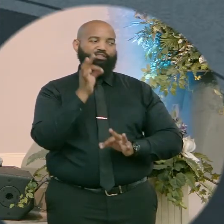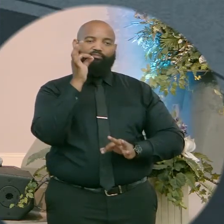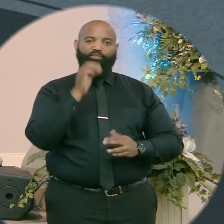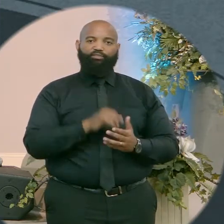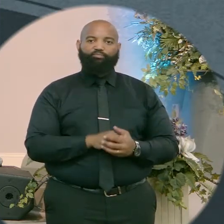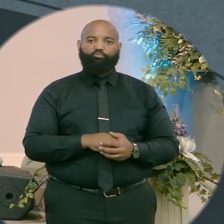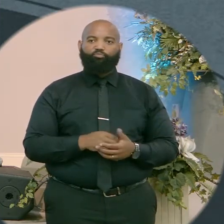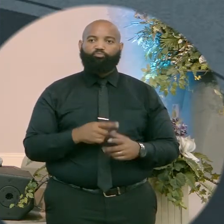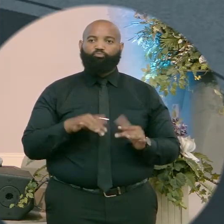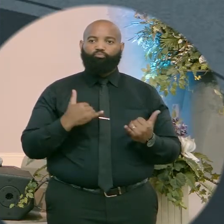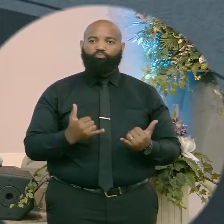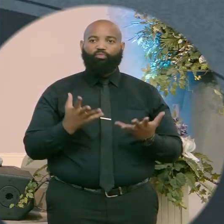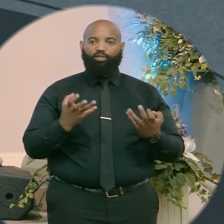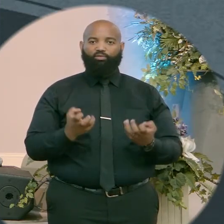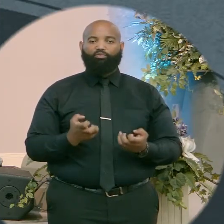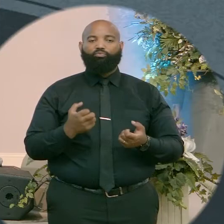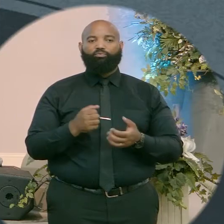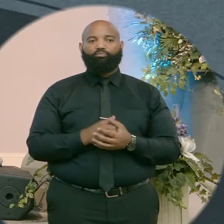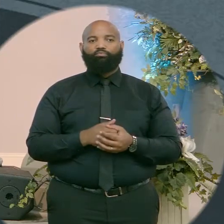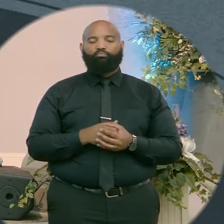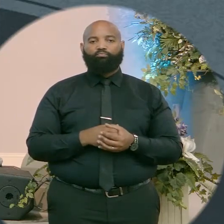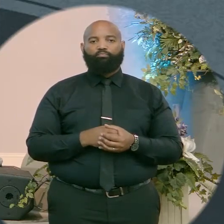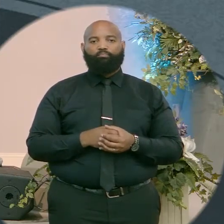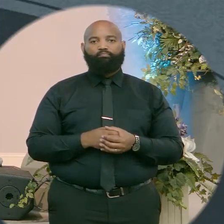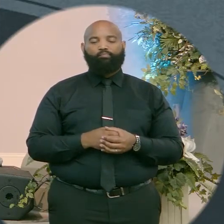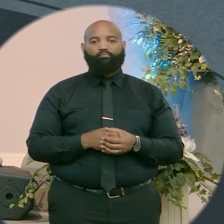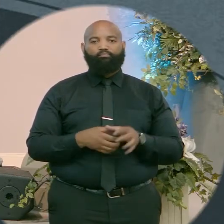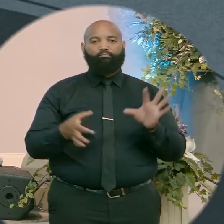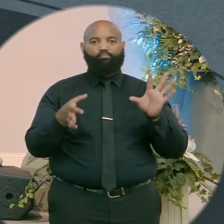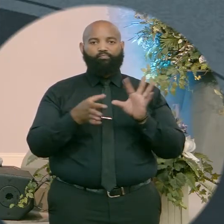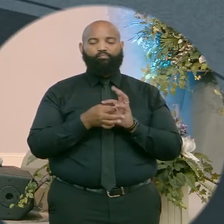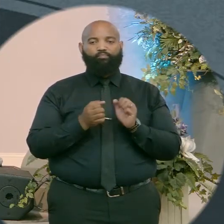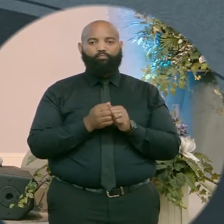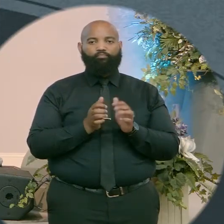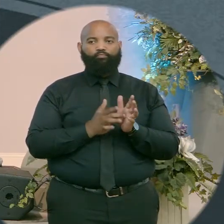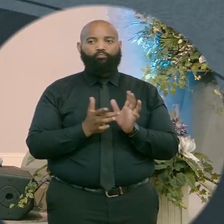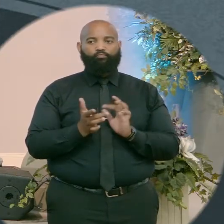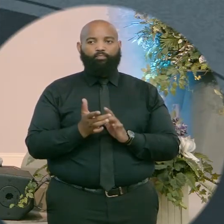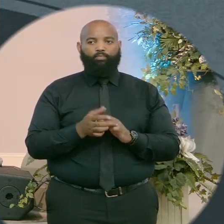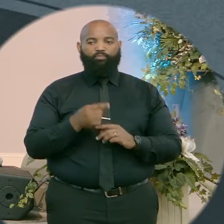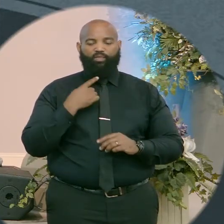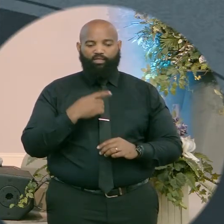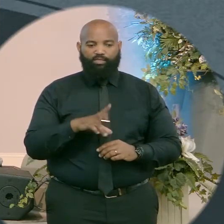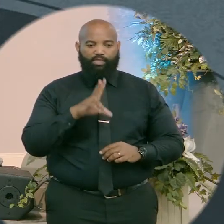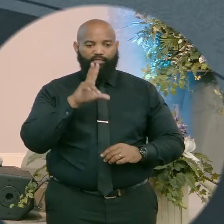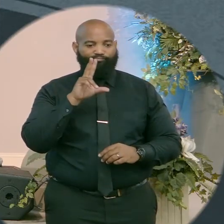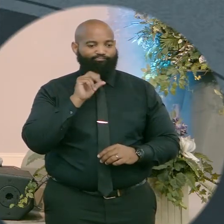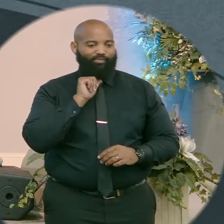Then I challenge you to type in the chat, no more drifting for me.